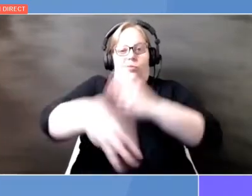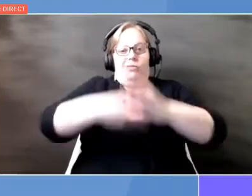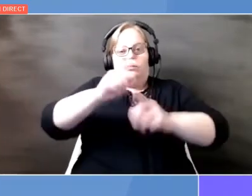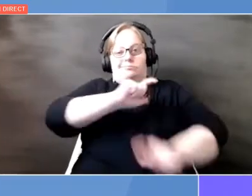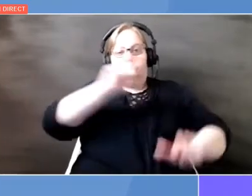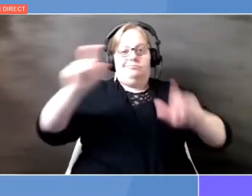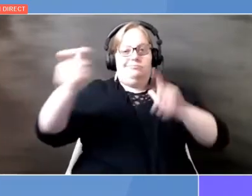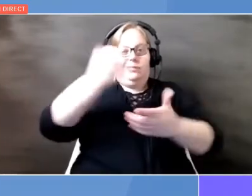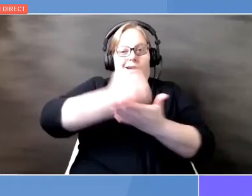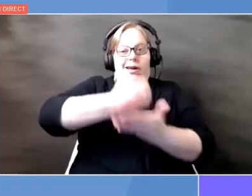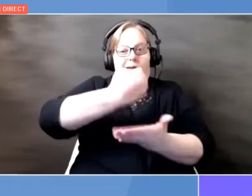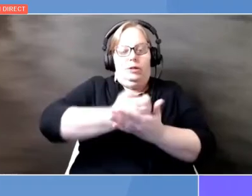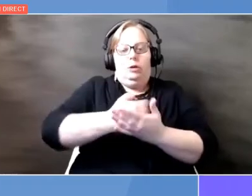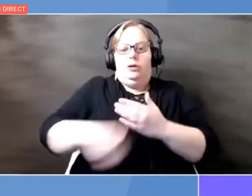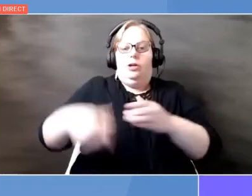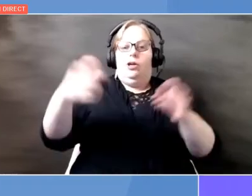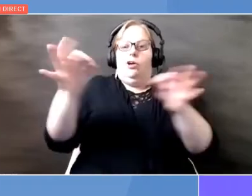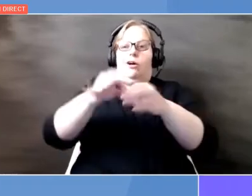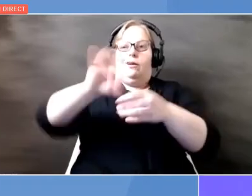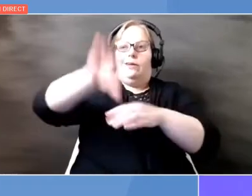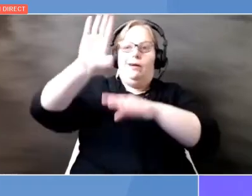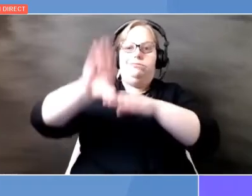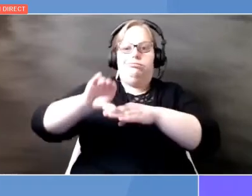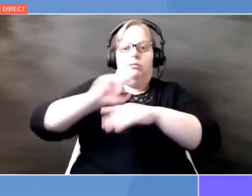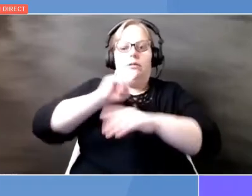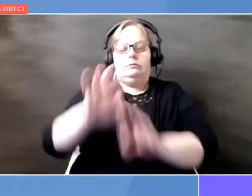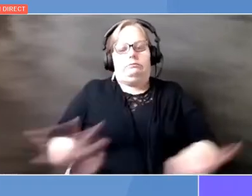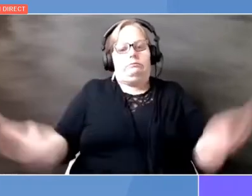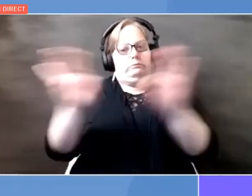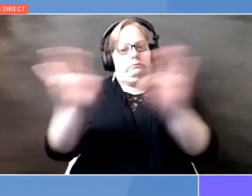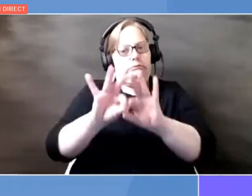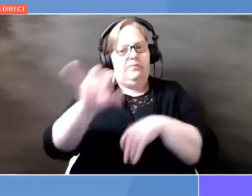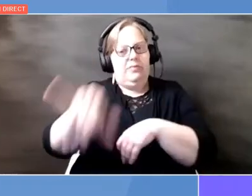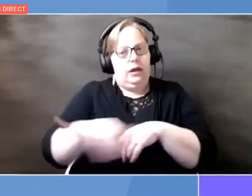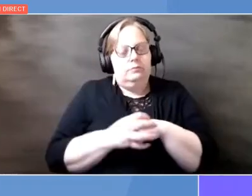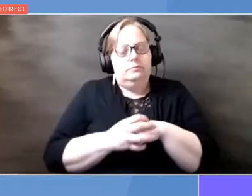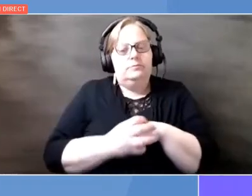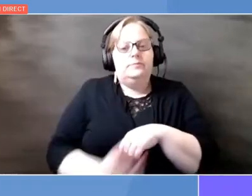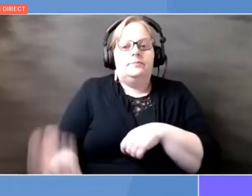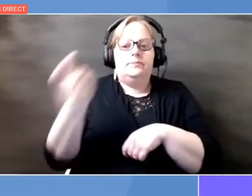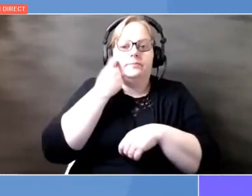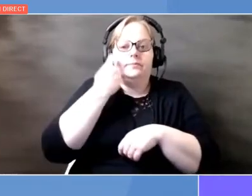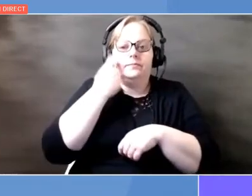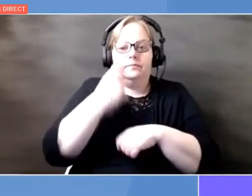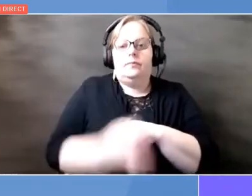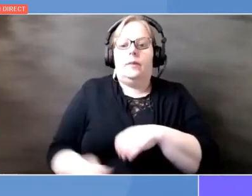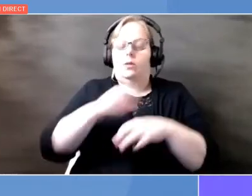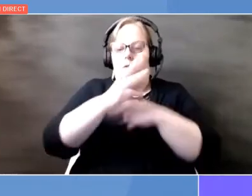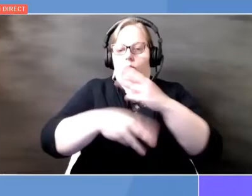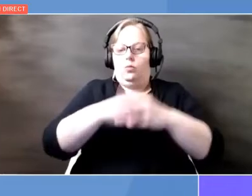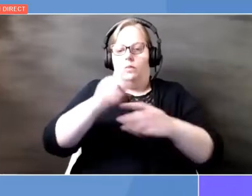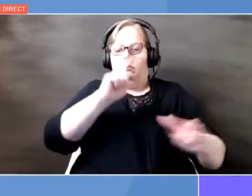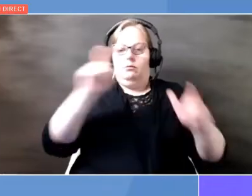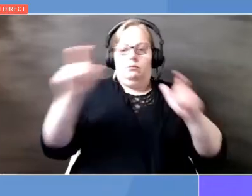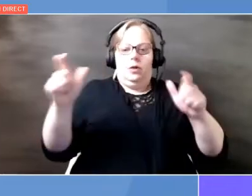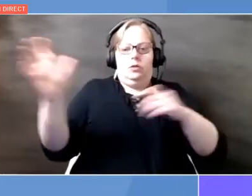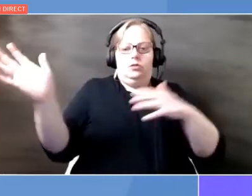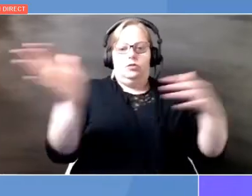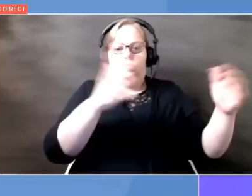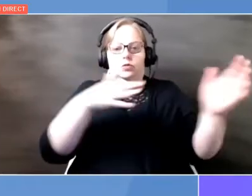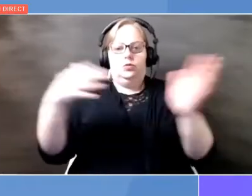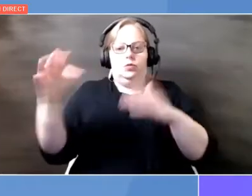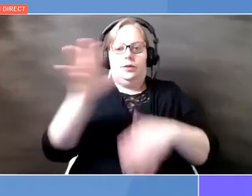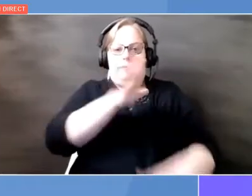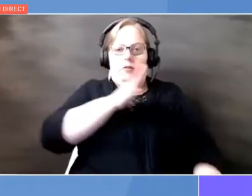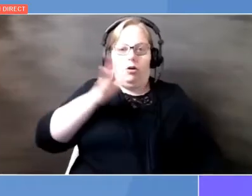probably one of the most significant steps that we could see. Just recently, the world's largest offshore wind farm opened off the coast of Yorkshire, where my own